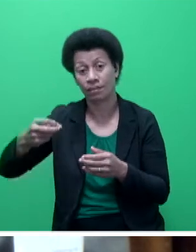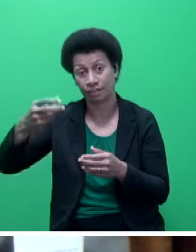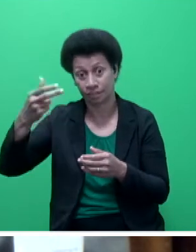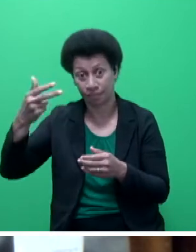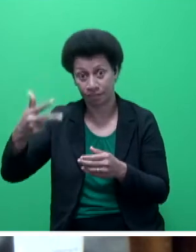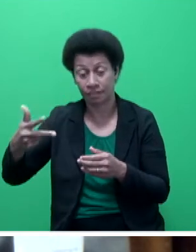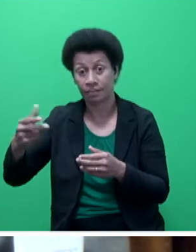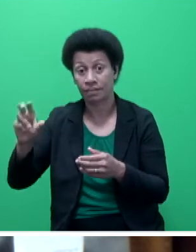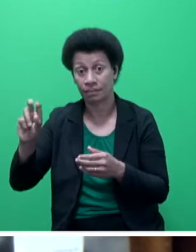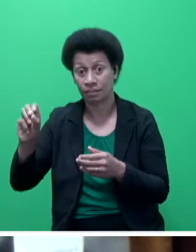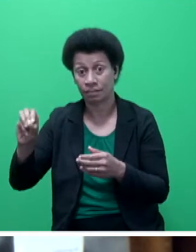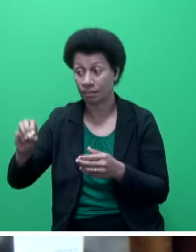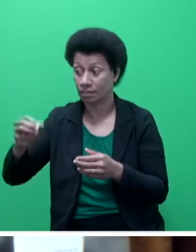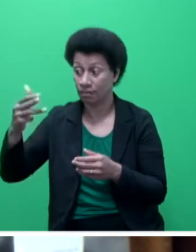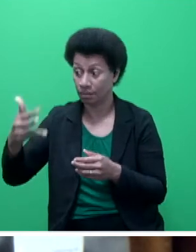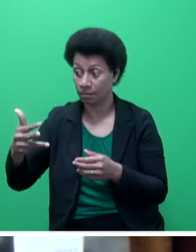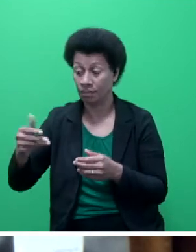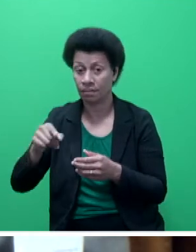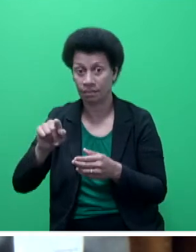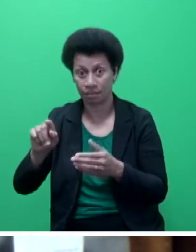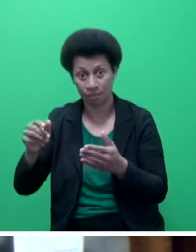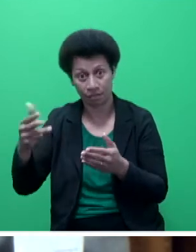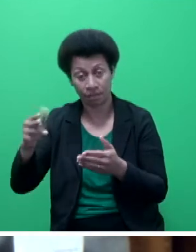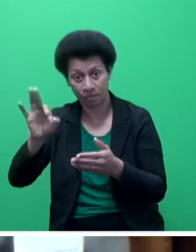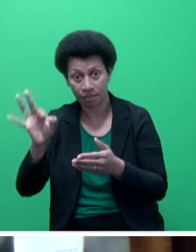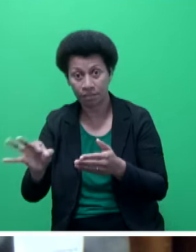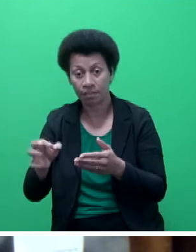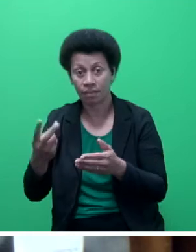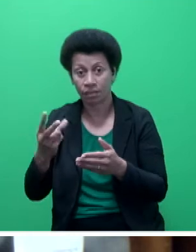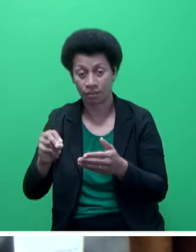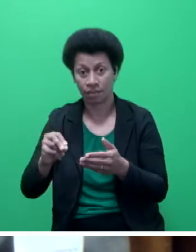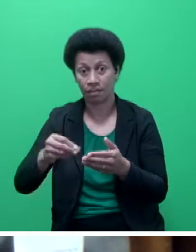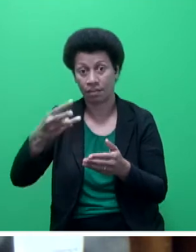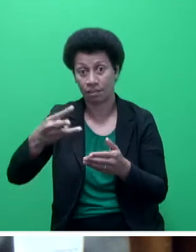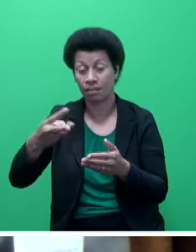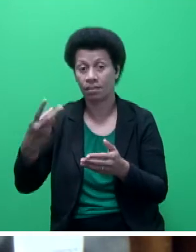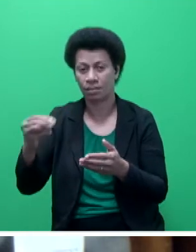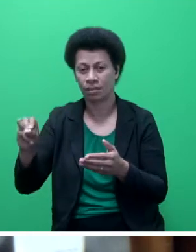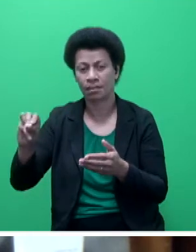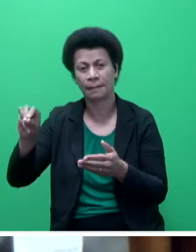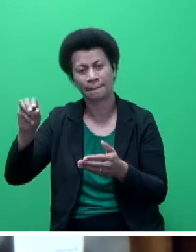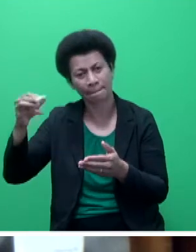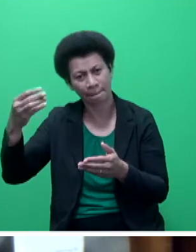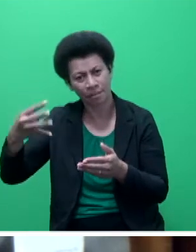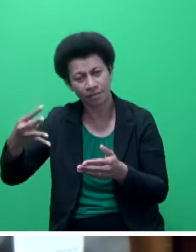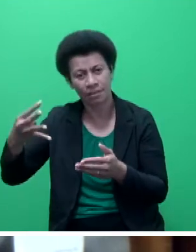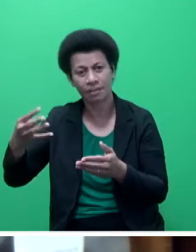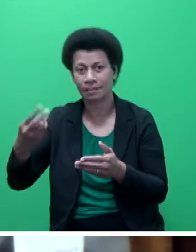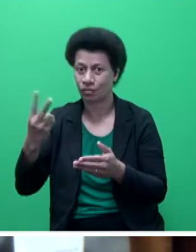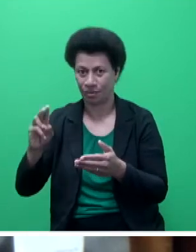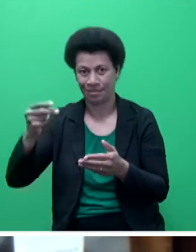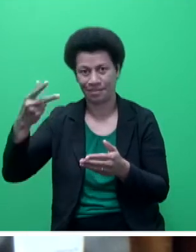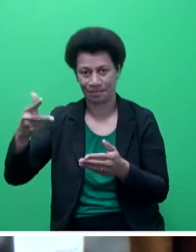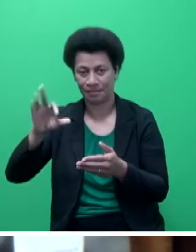it was 31 per cent. In 2013 and 2014, it was 28 per cent. In 2019 and